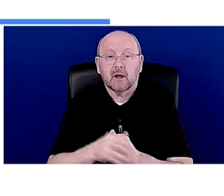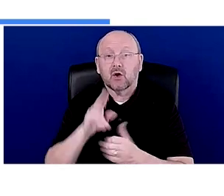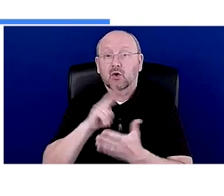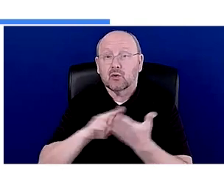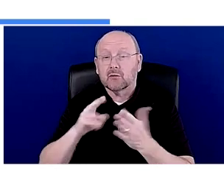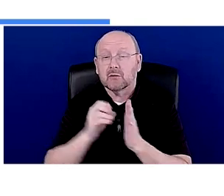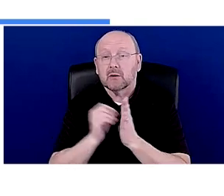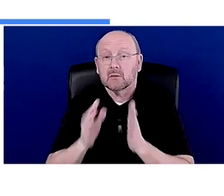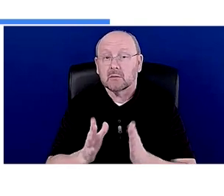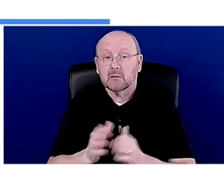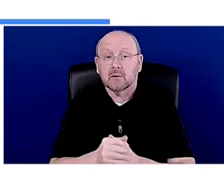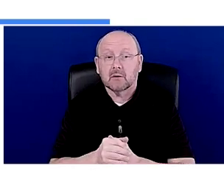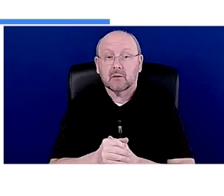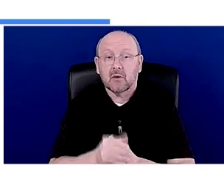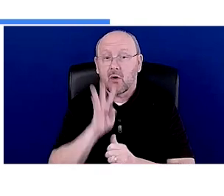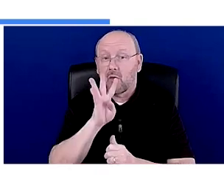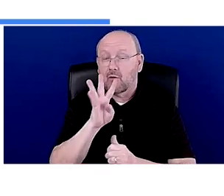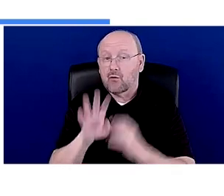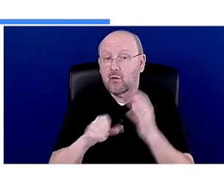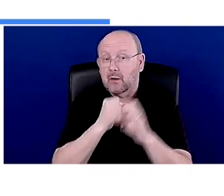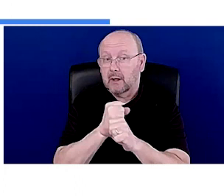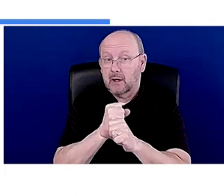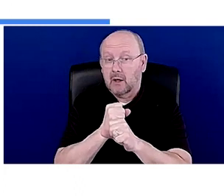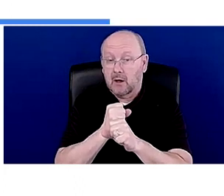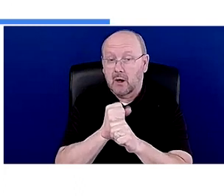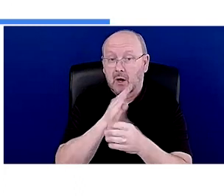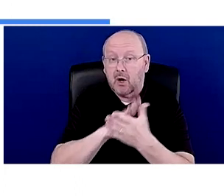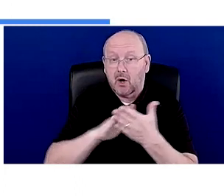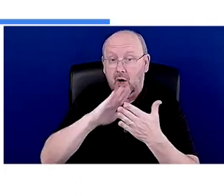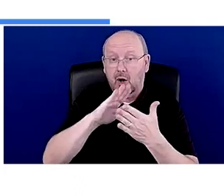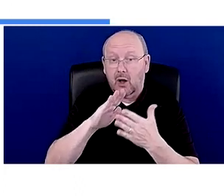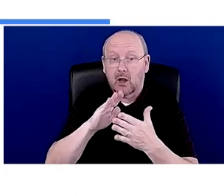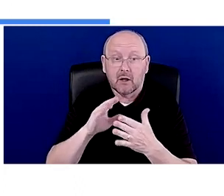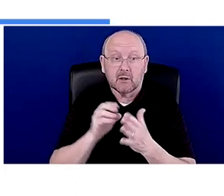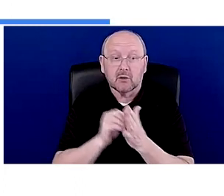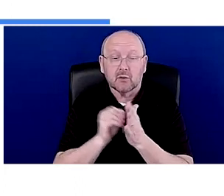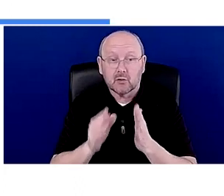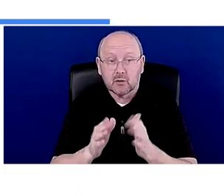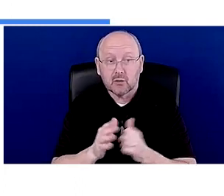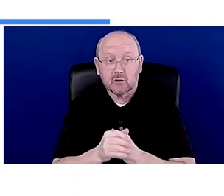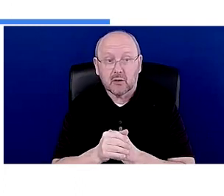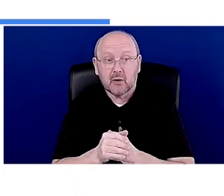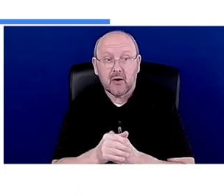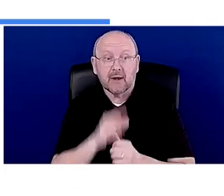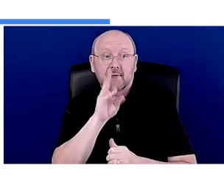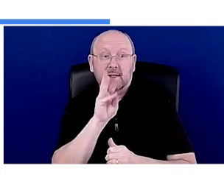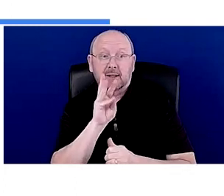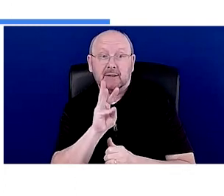So, uh, four-year, um, college, uh, students and university students, 64